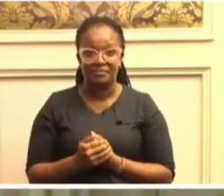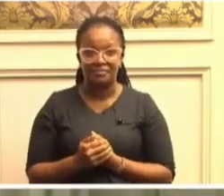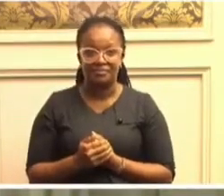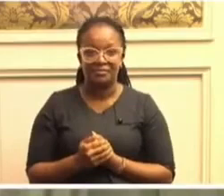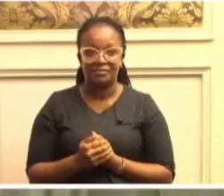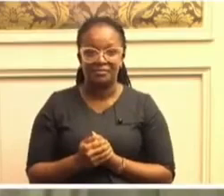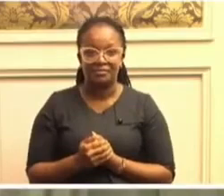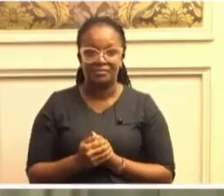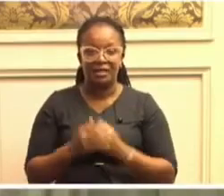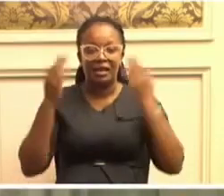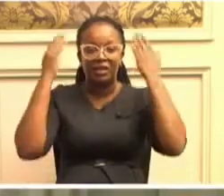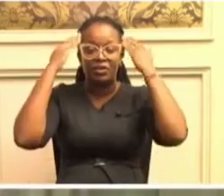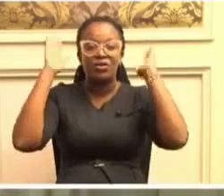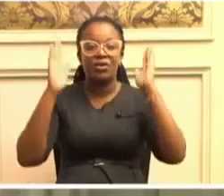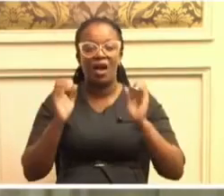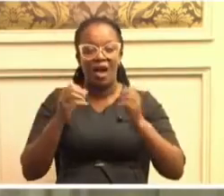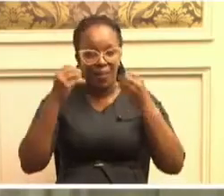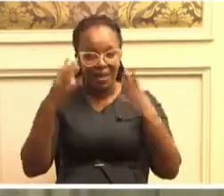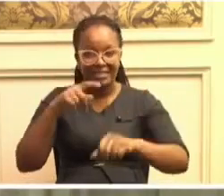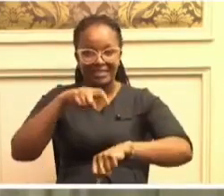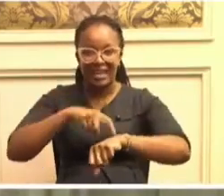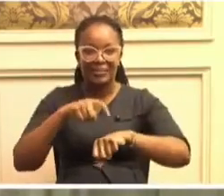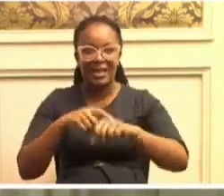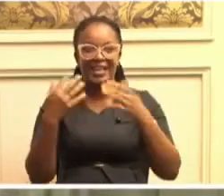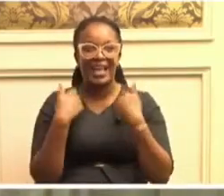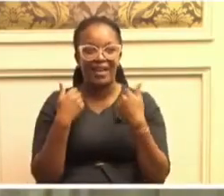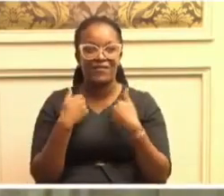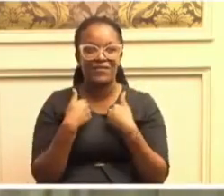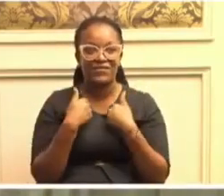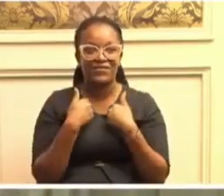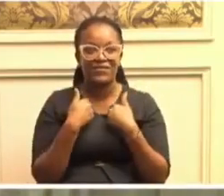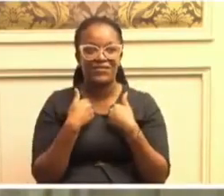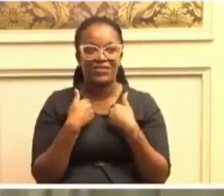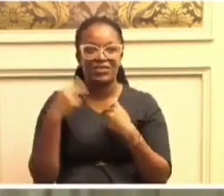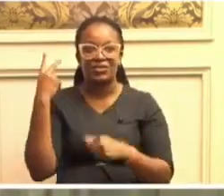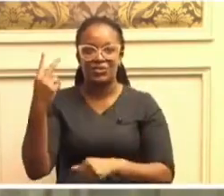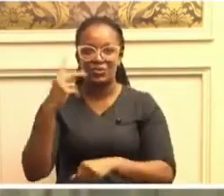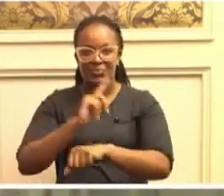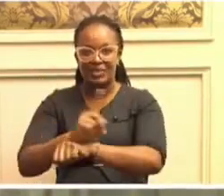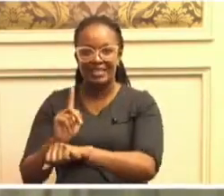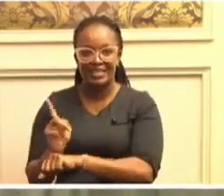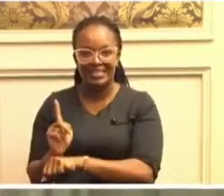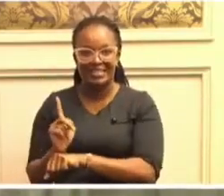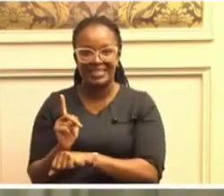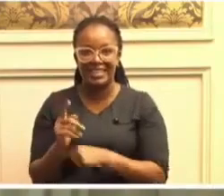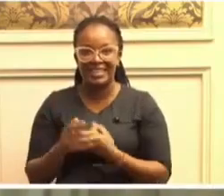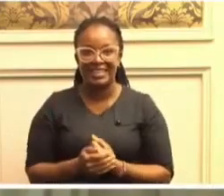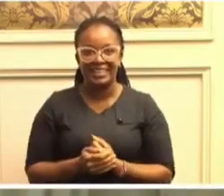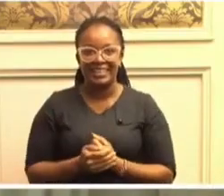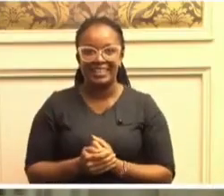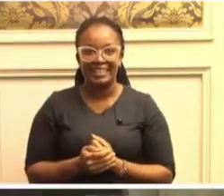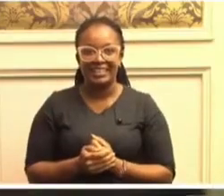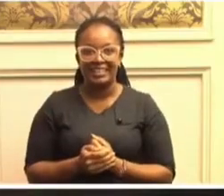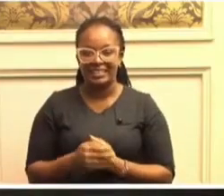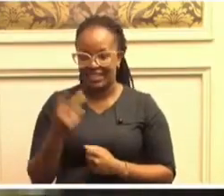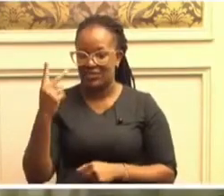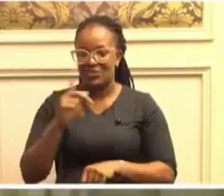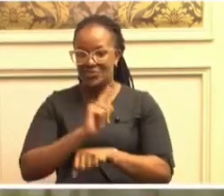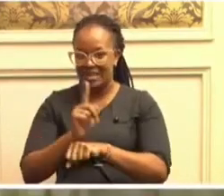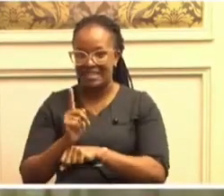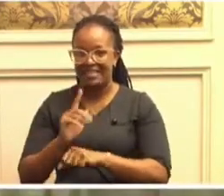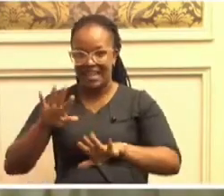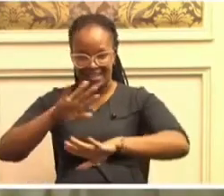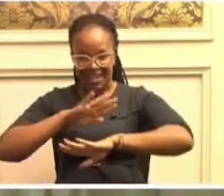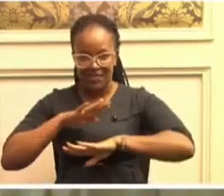I don't know how much time I have, but the two minutes will do. two minutes will